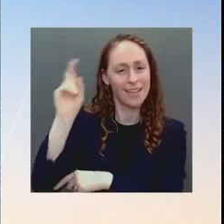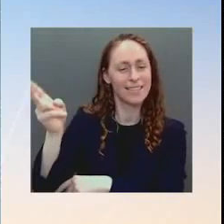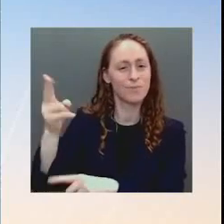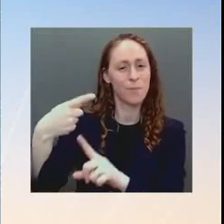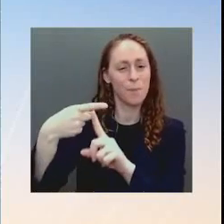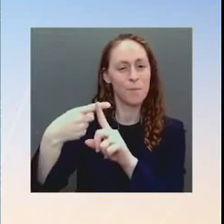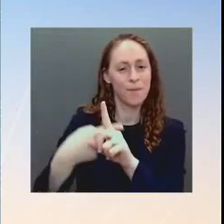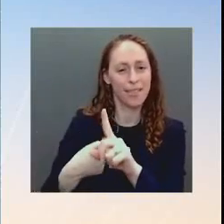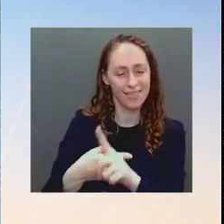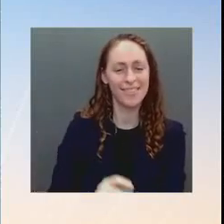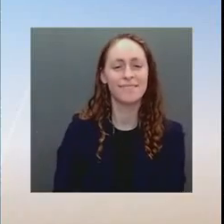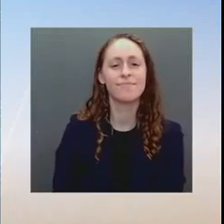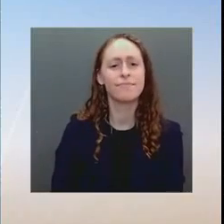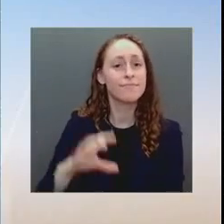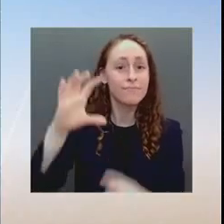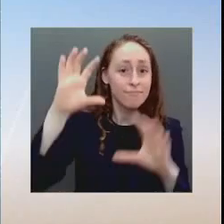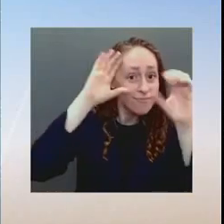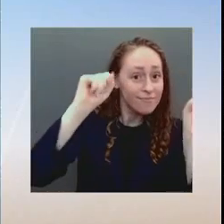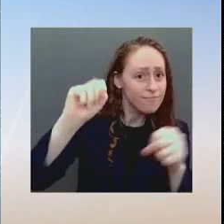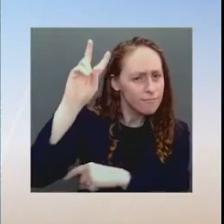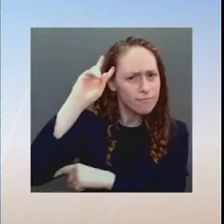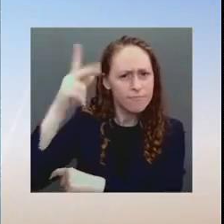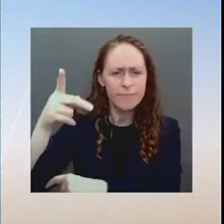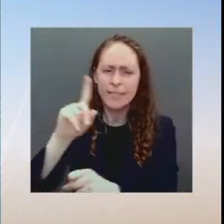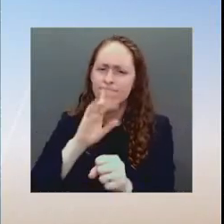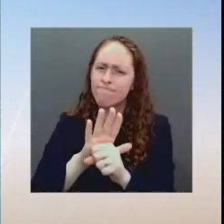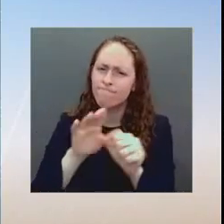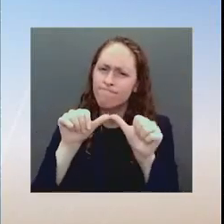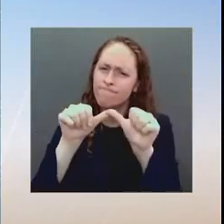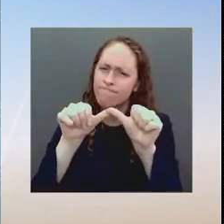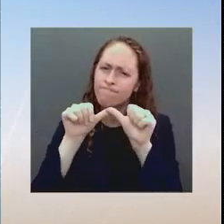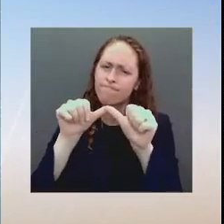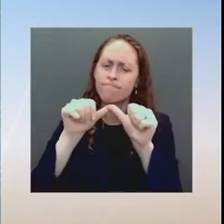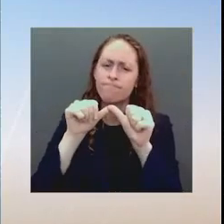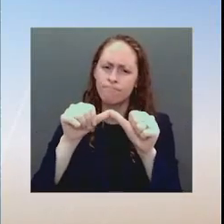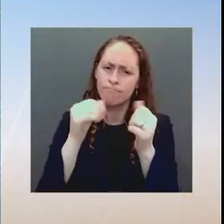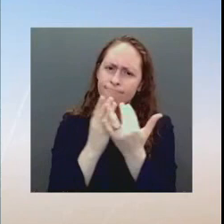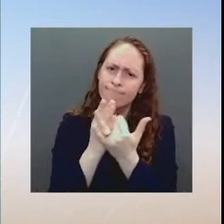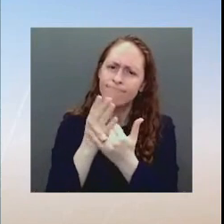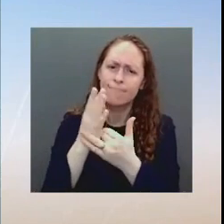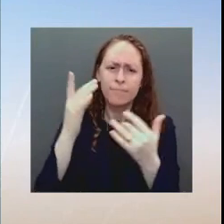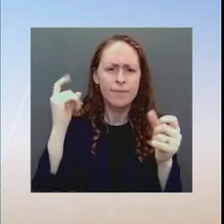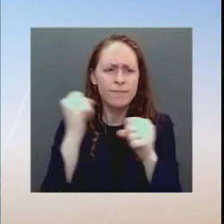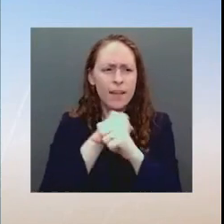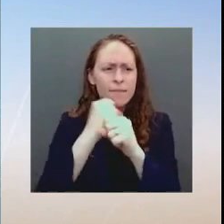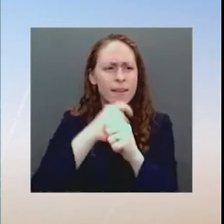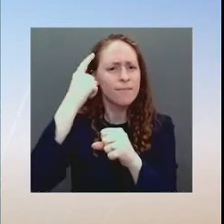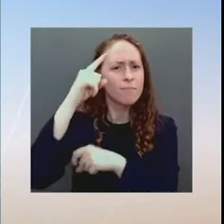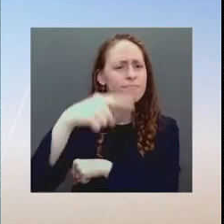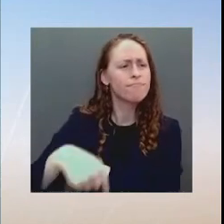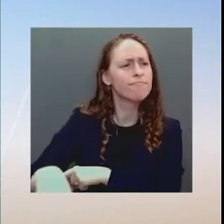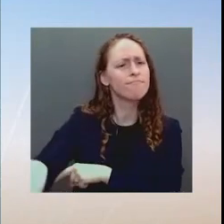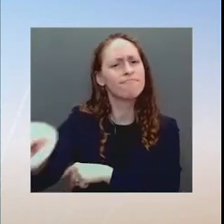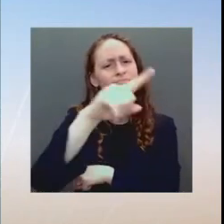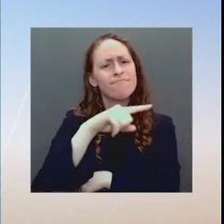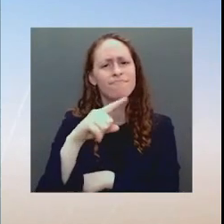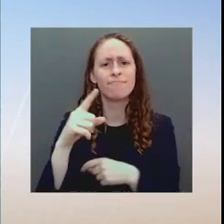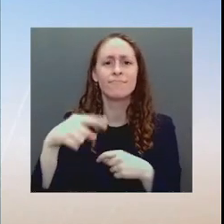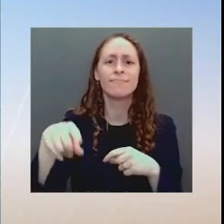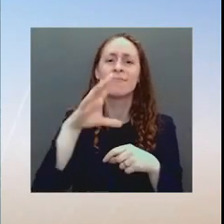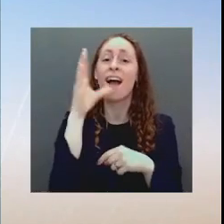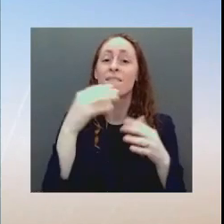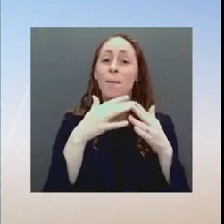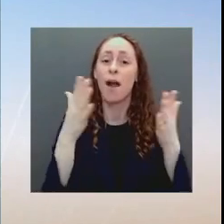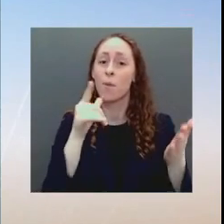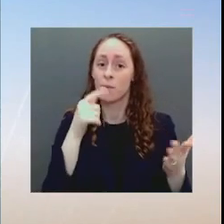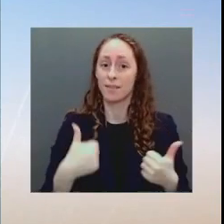We are at a live briefing right now. The White House, Jim Pisaki, is getting ready